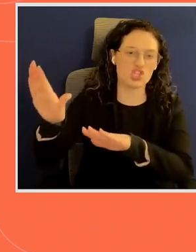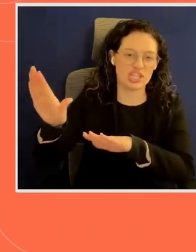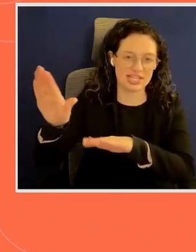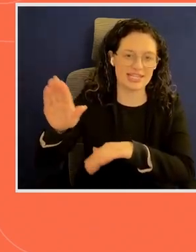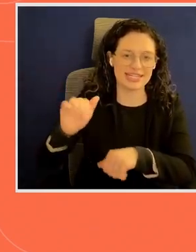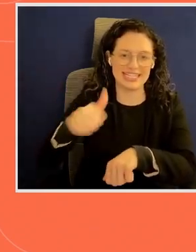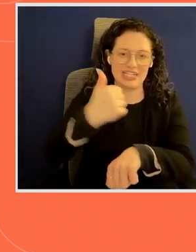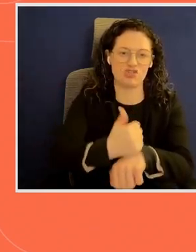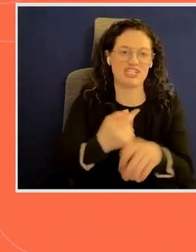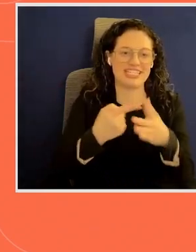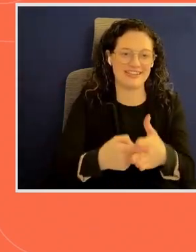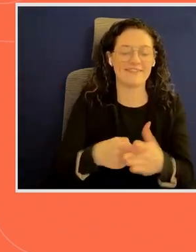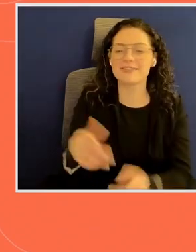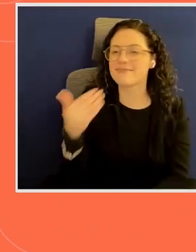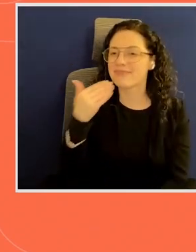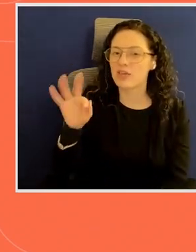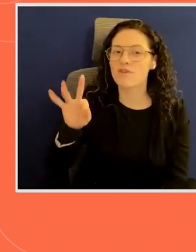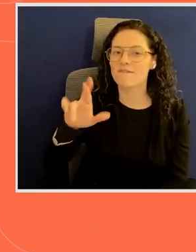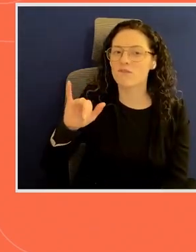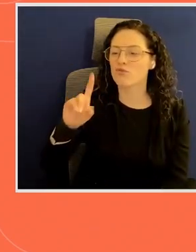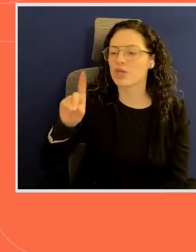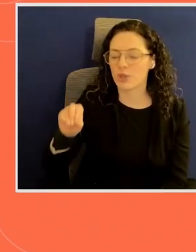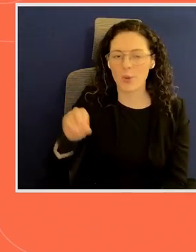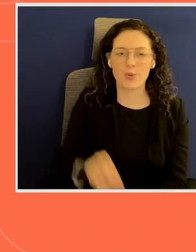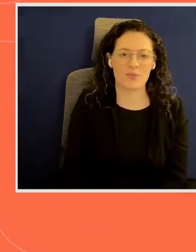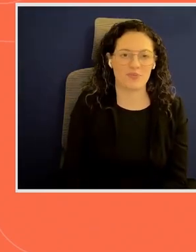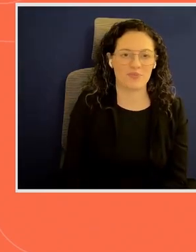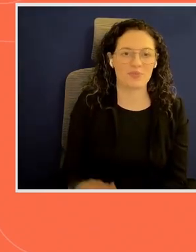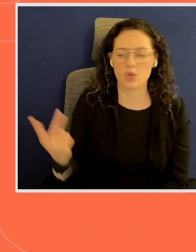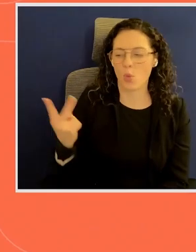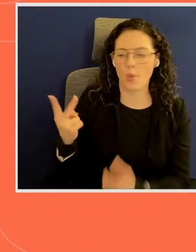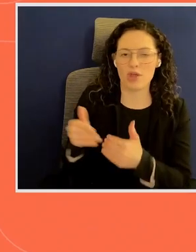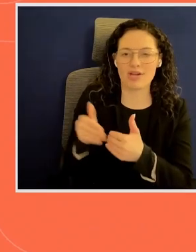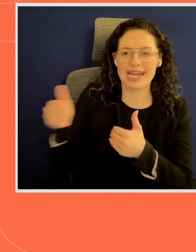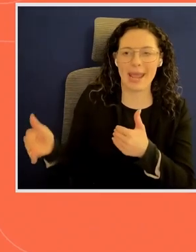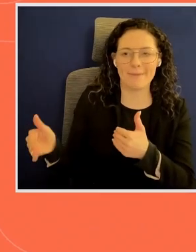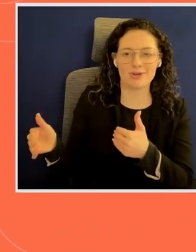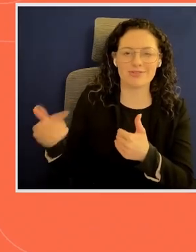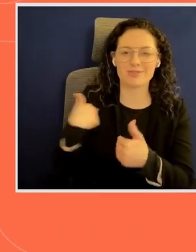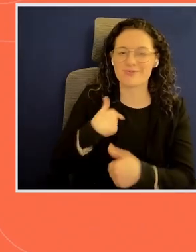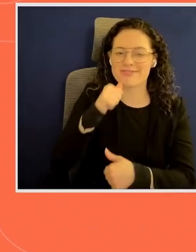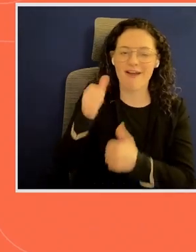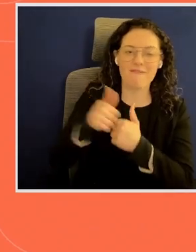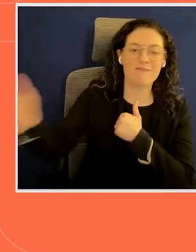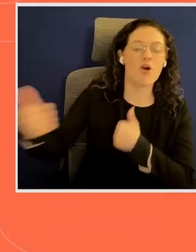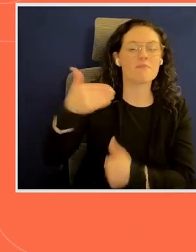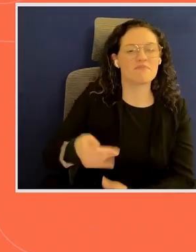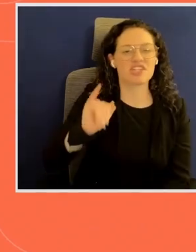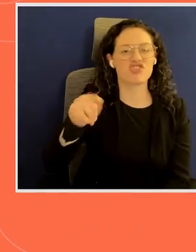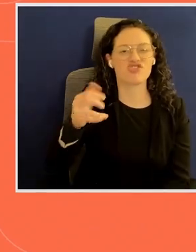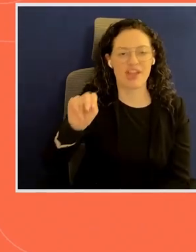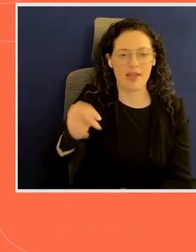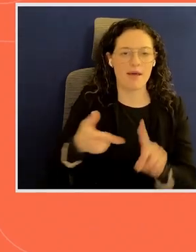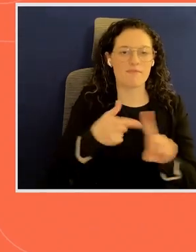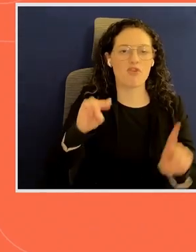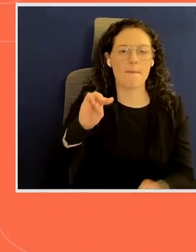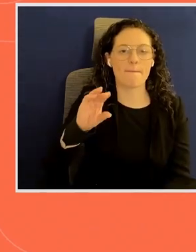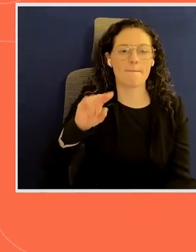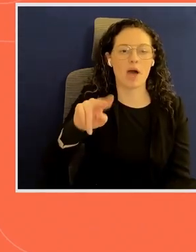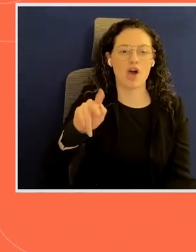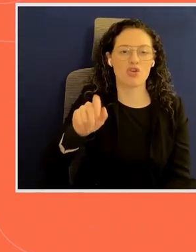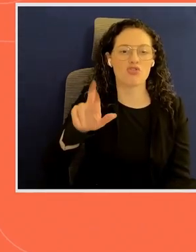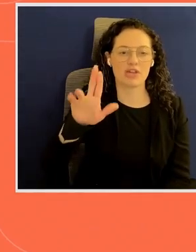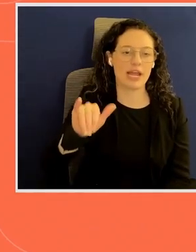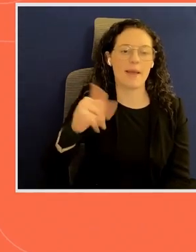Thank you, Fio. Fio and I are neighbors. We are not too far away. I'm Jen. I'm from Monterey Bay Aquarium in California,